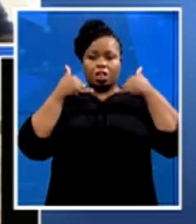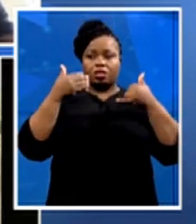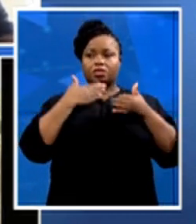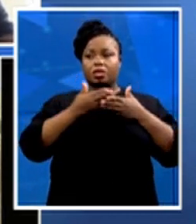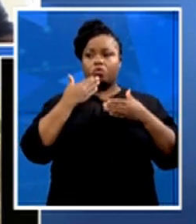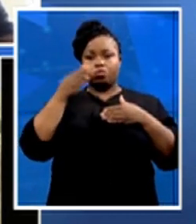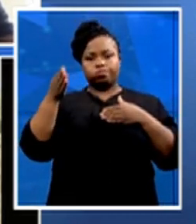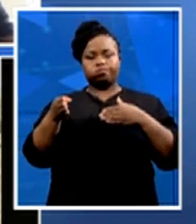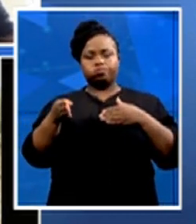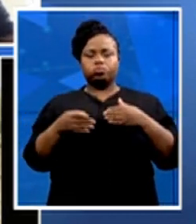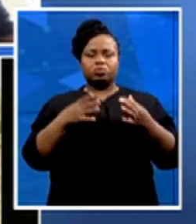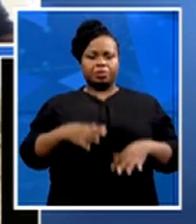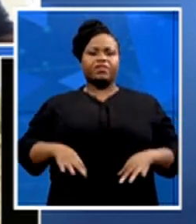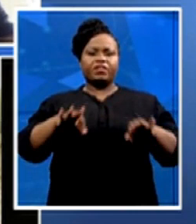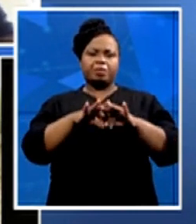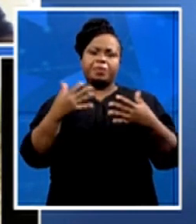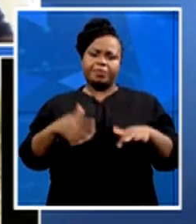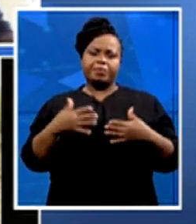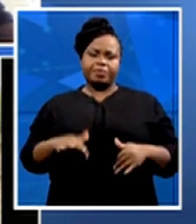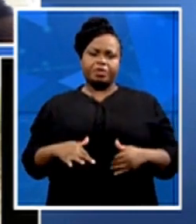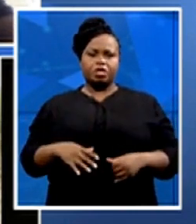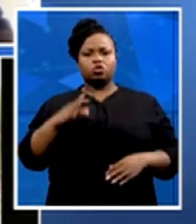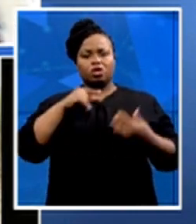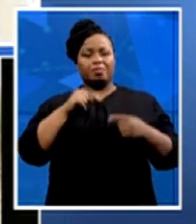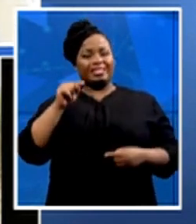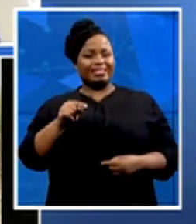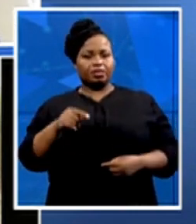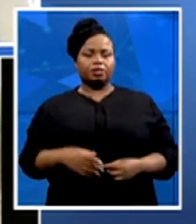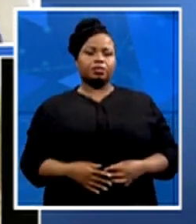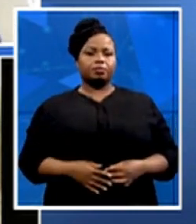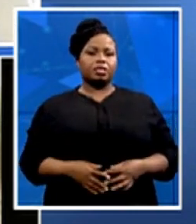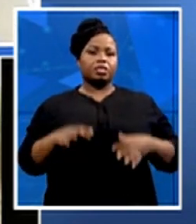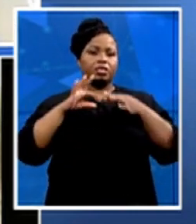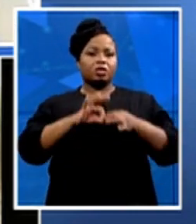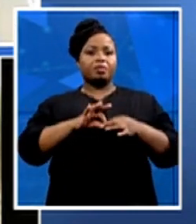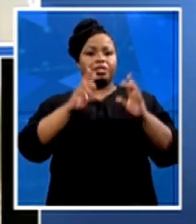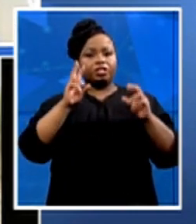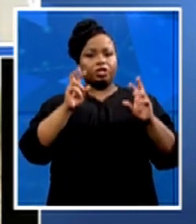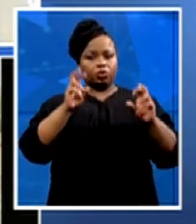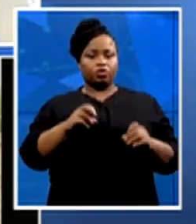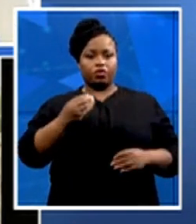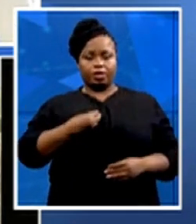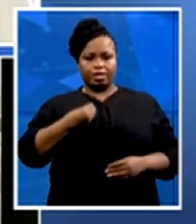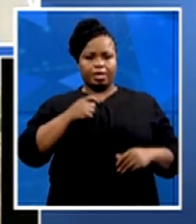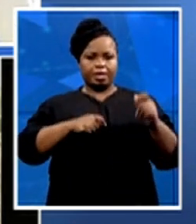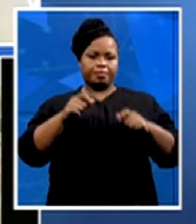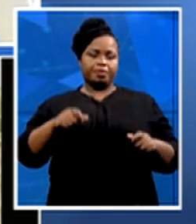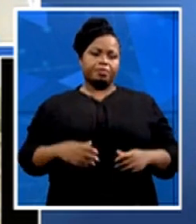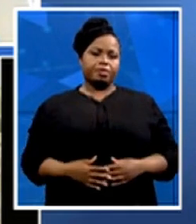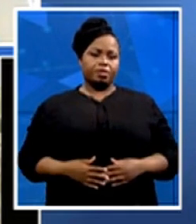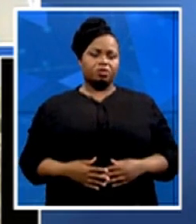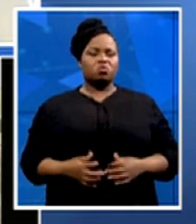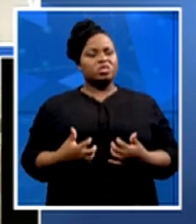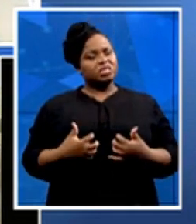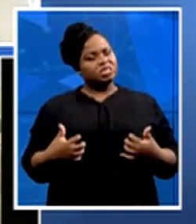they talk more relevant issues to us as young people. We are very frustrated as young people because we don't even